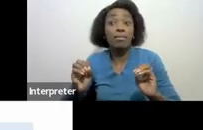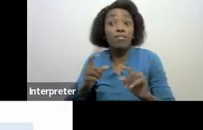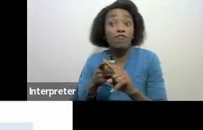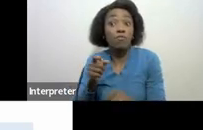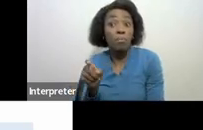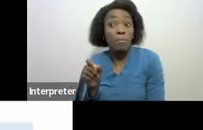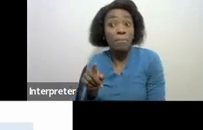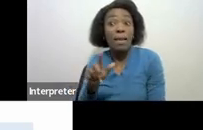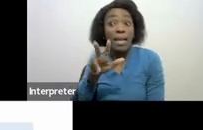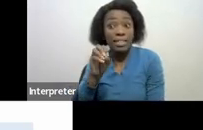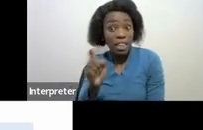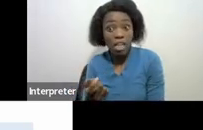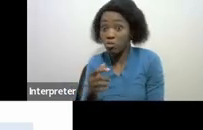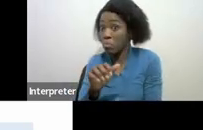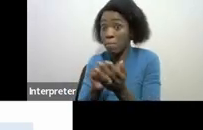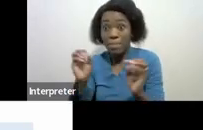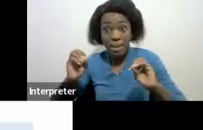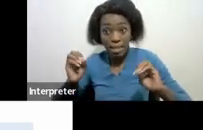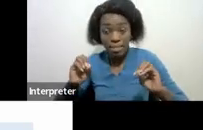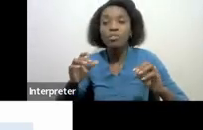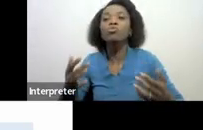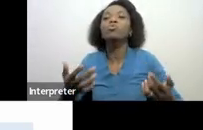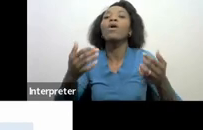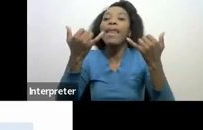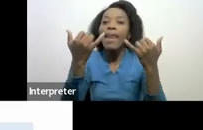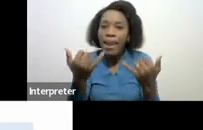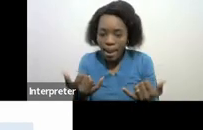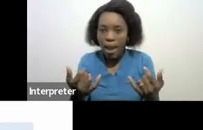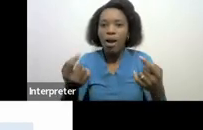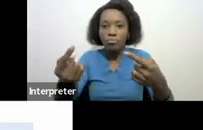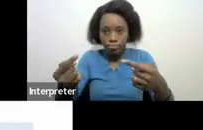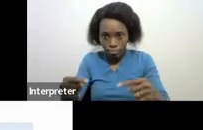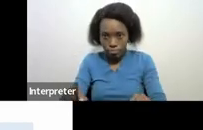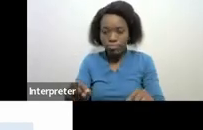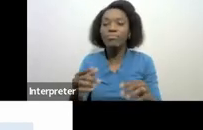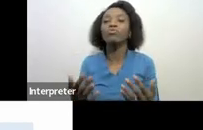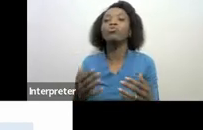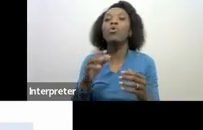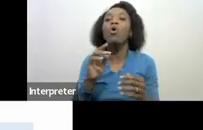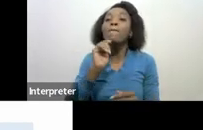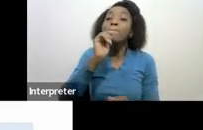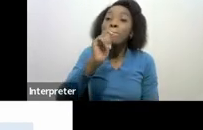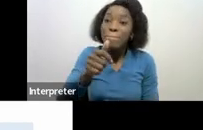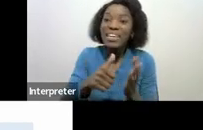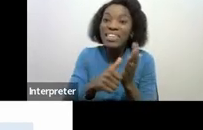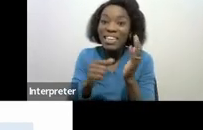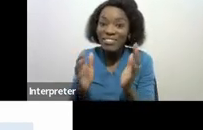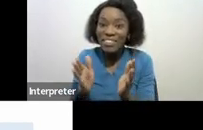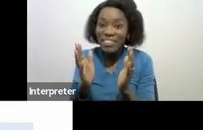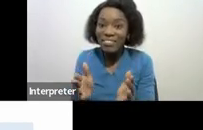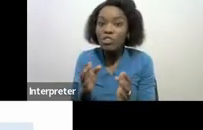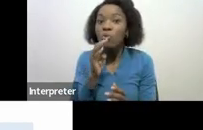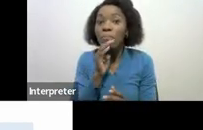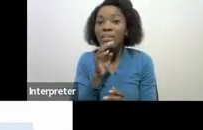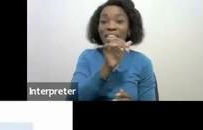that $80,000. and the less tax paid which was held by agent